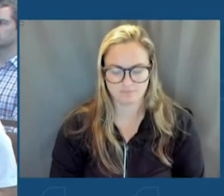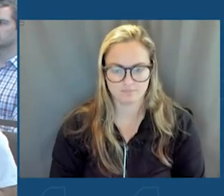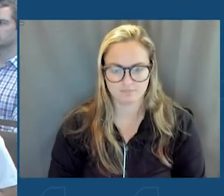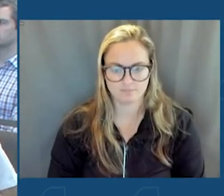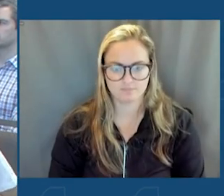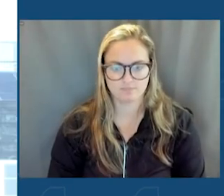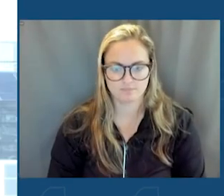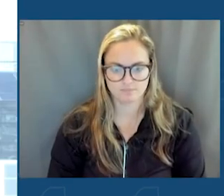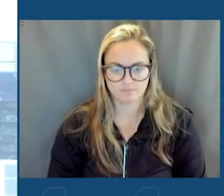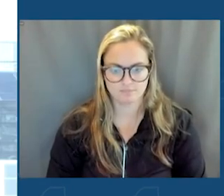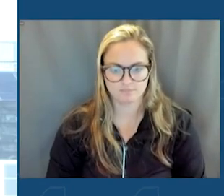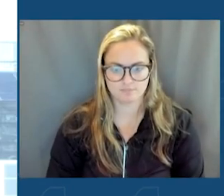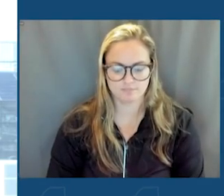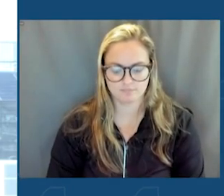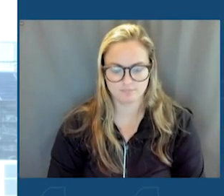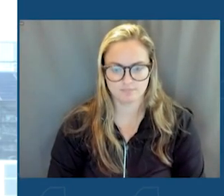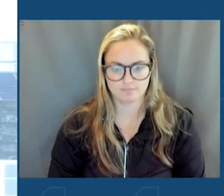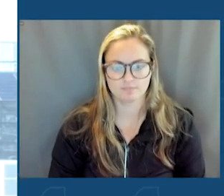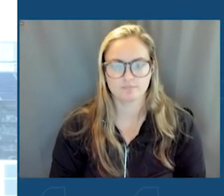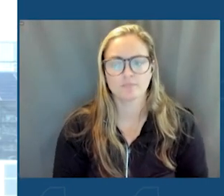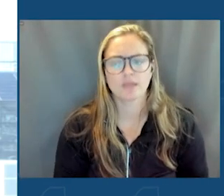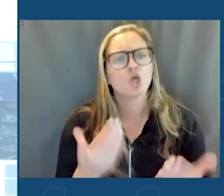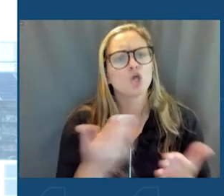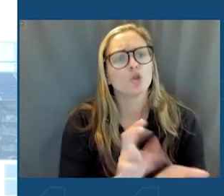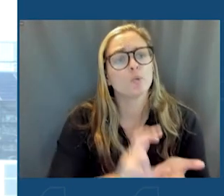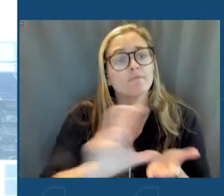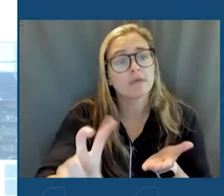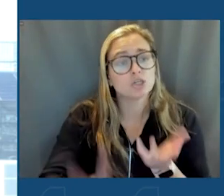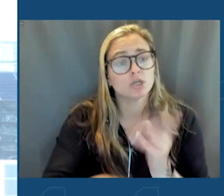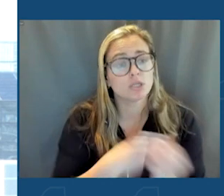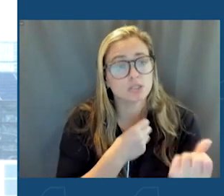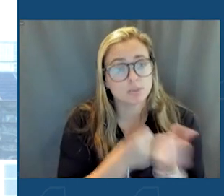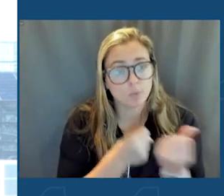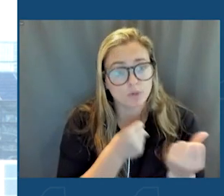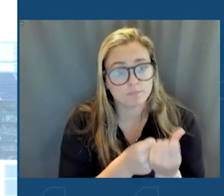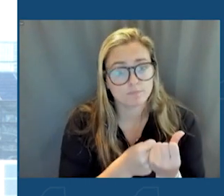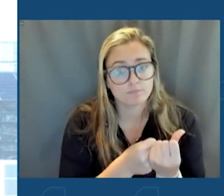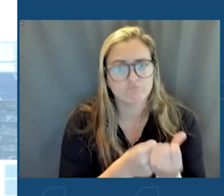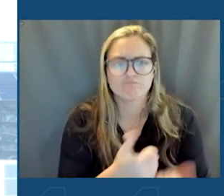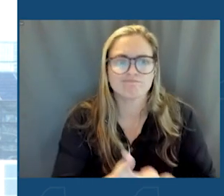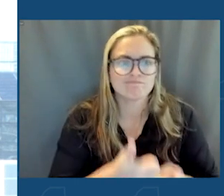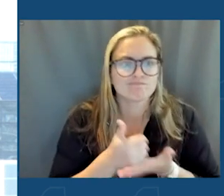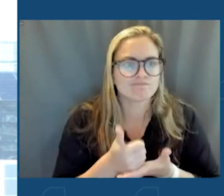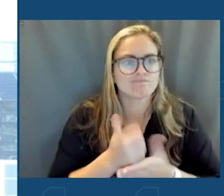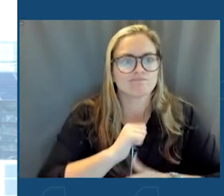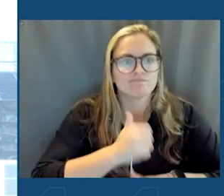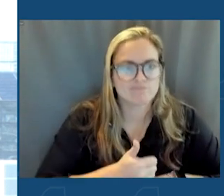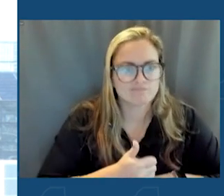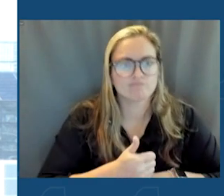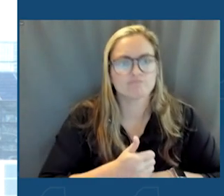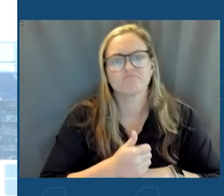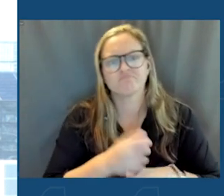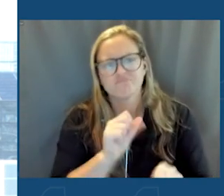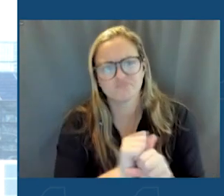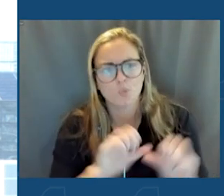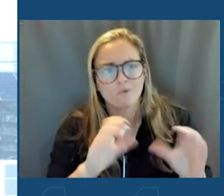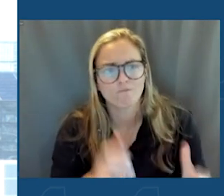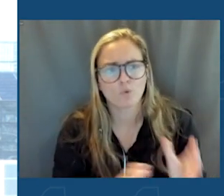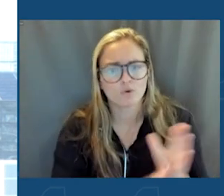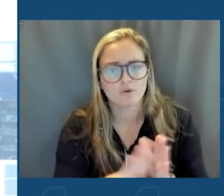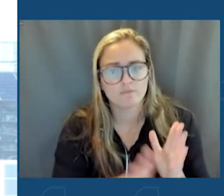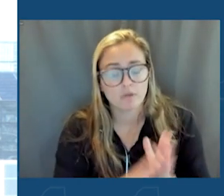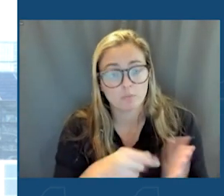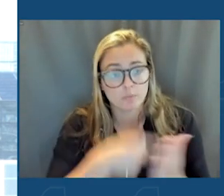This new investment includes additional supports to help maintain and grow critical workforce development programs,